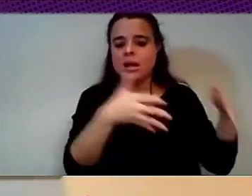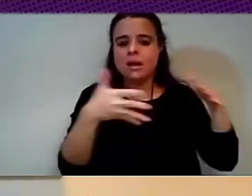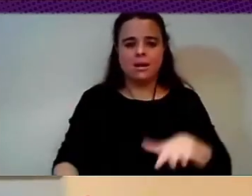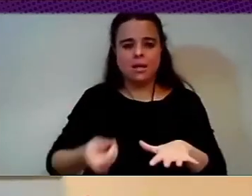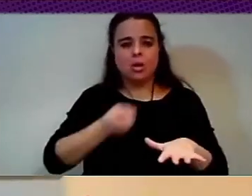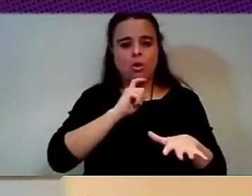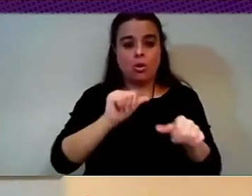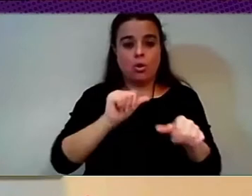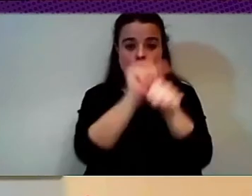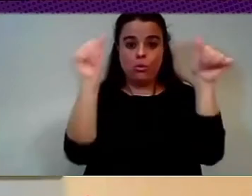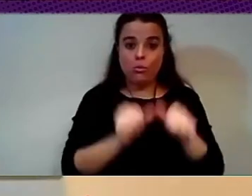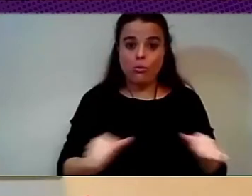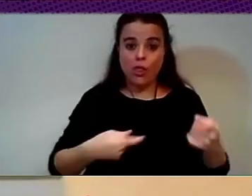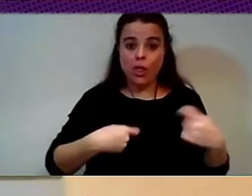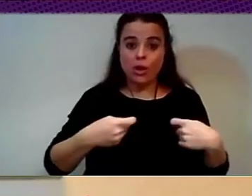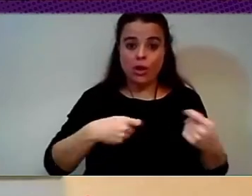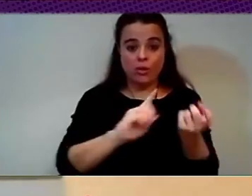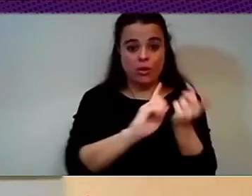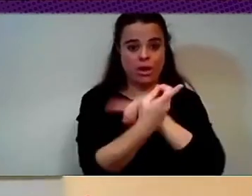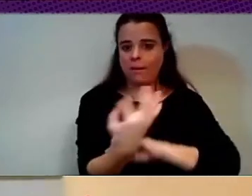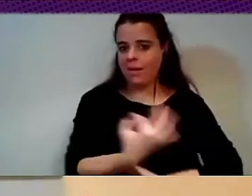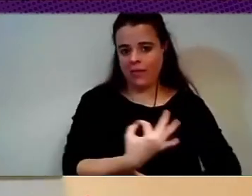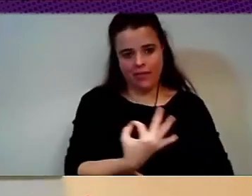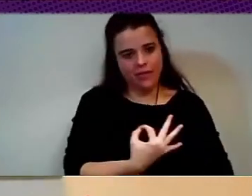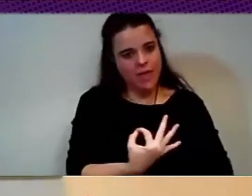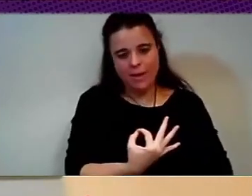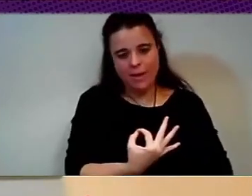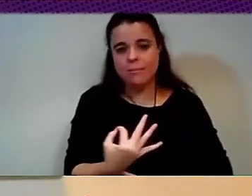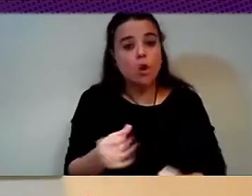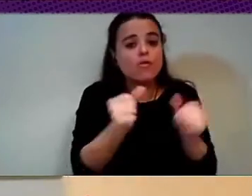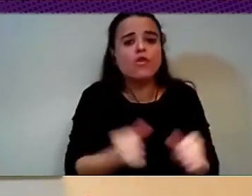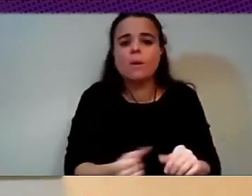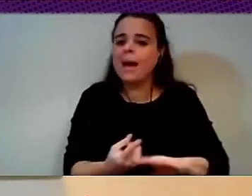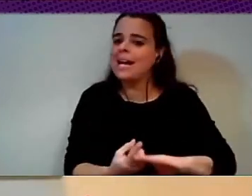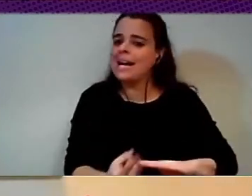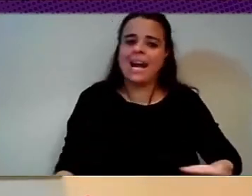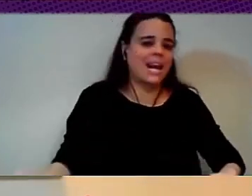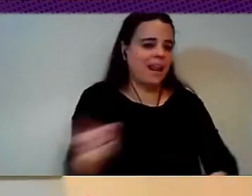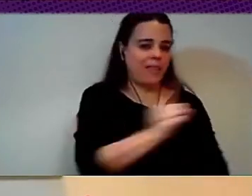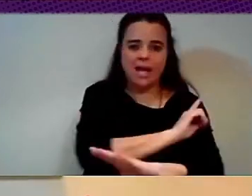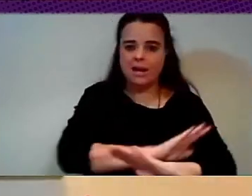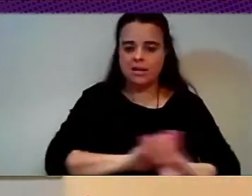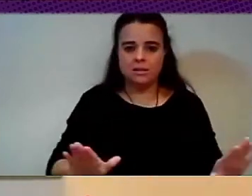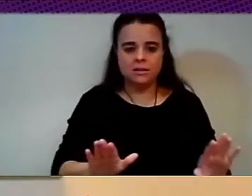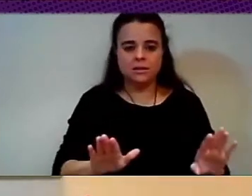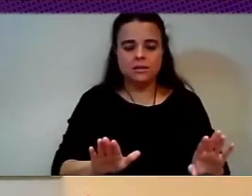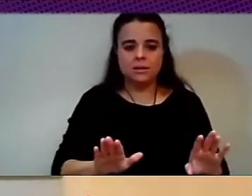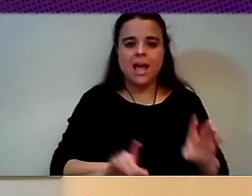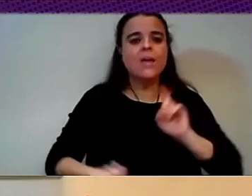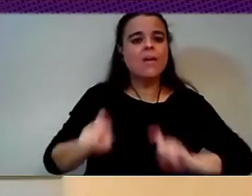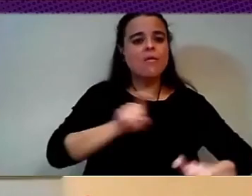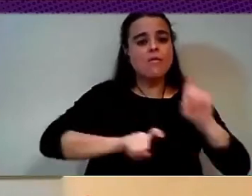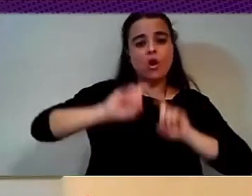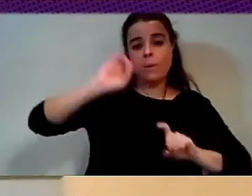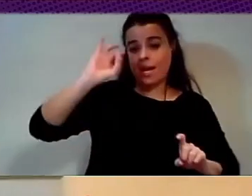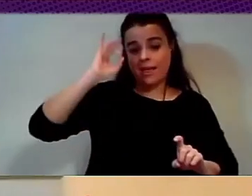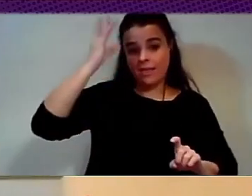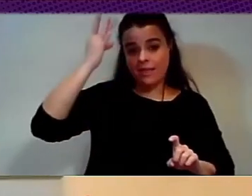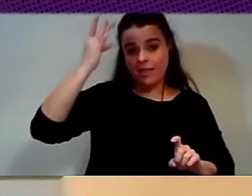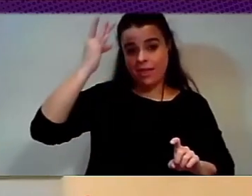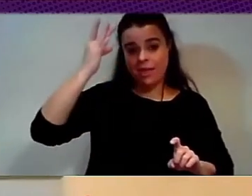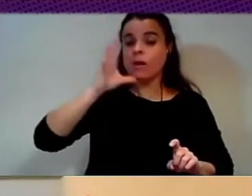strongly. And so we have to maybe go back to this idea of, I mean, because you asked me also before